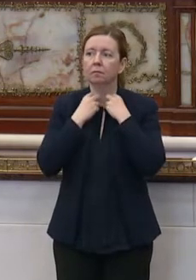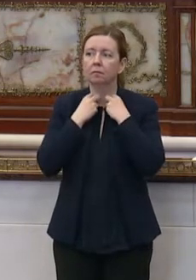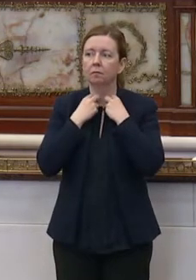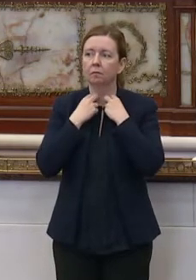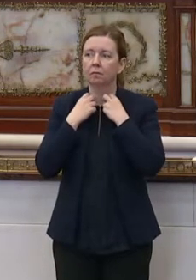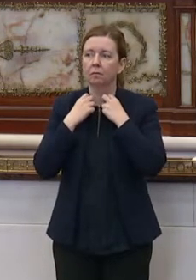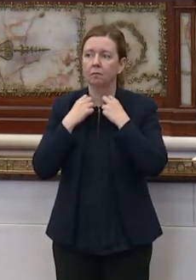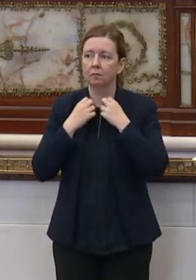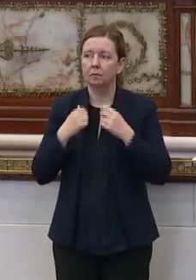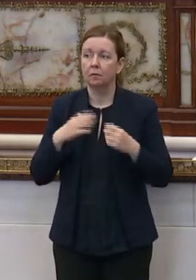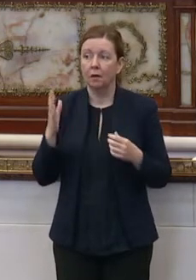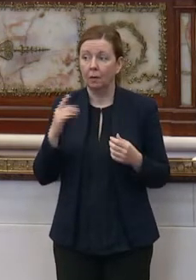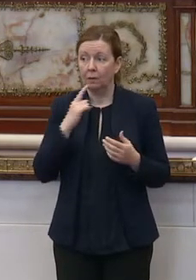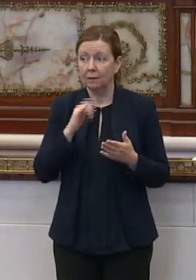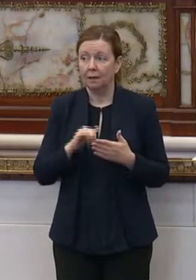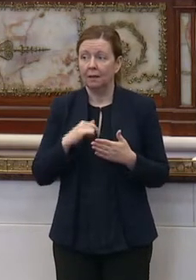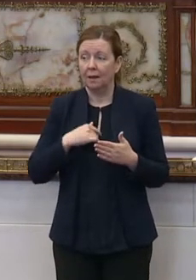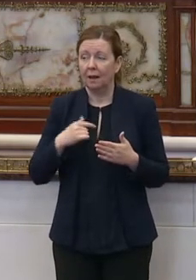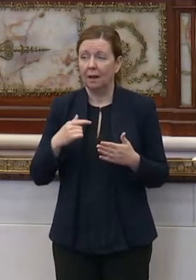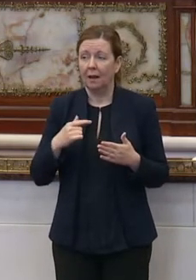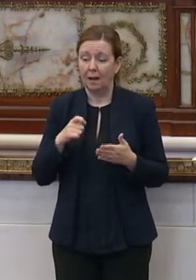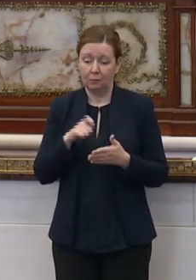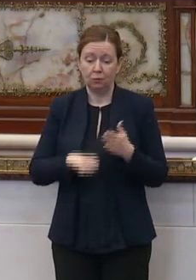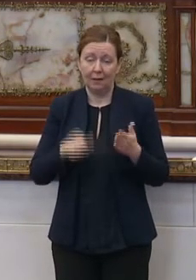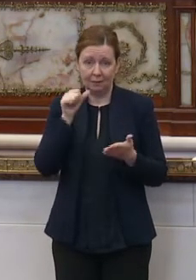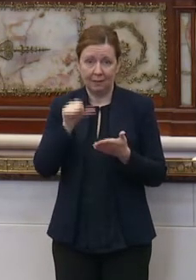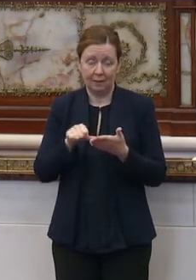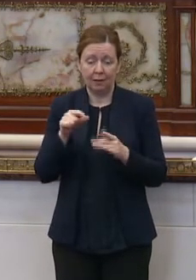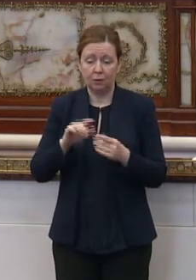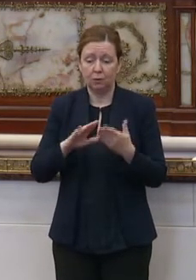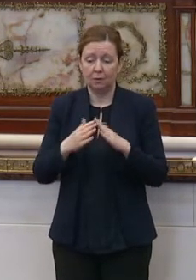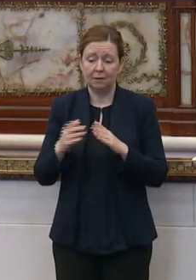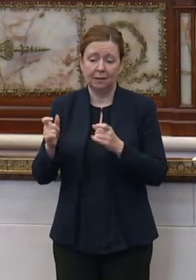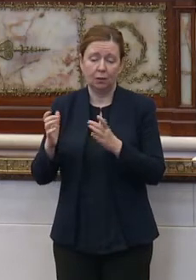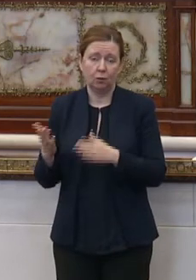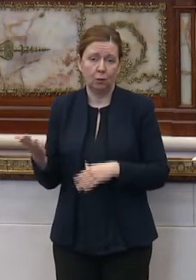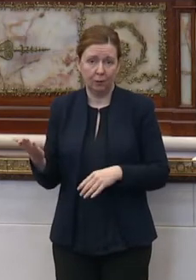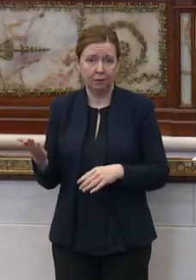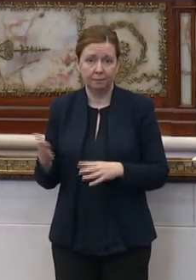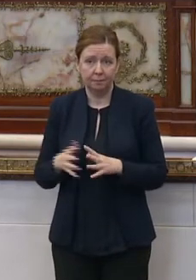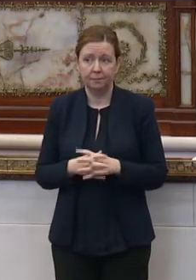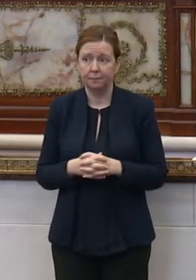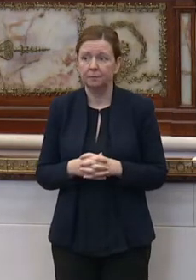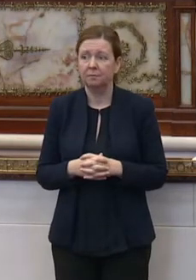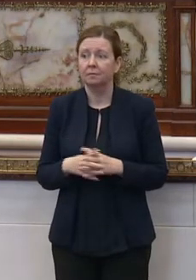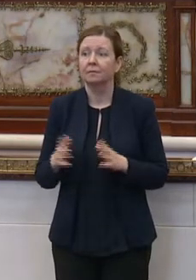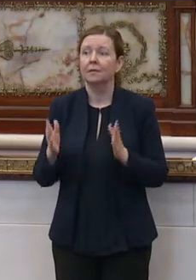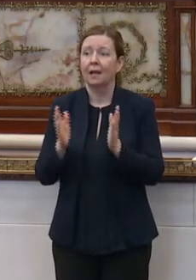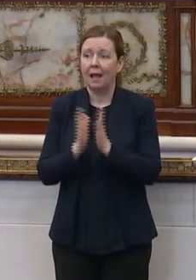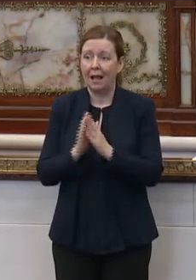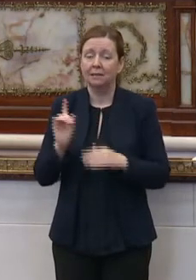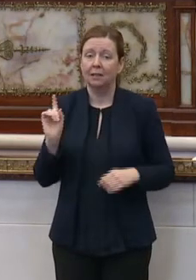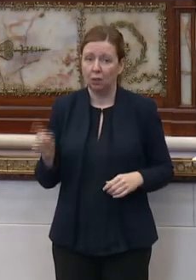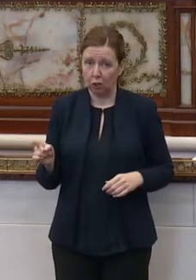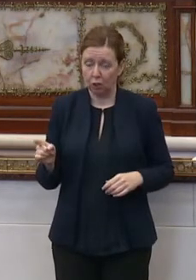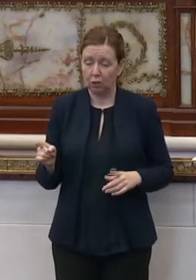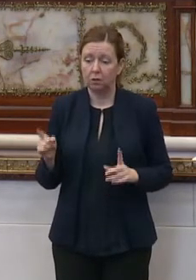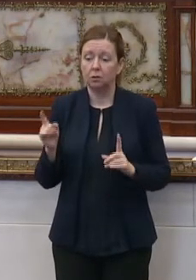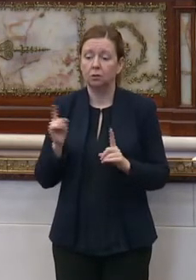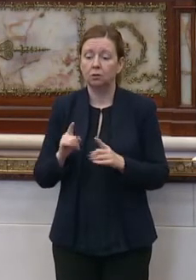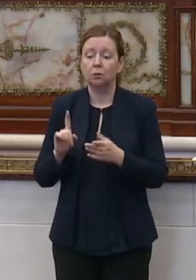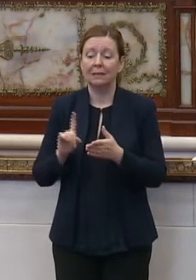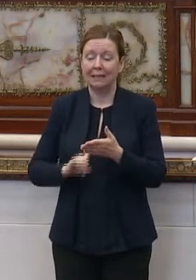And I will say that I am drafting a letter to the city controller. I am asking her to